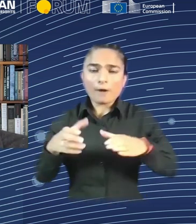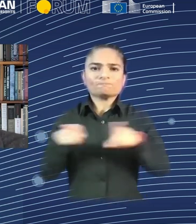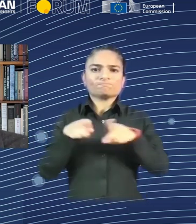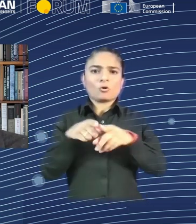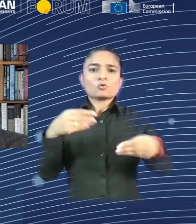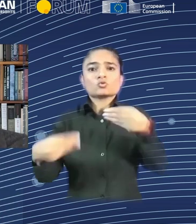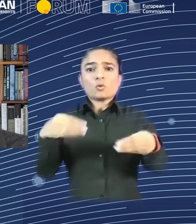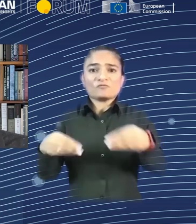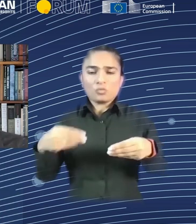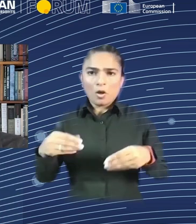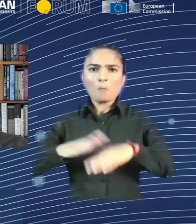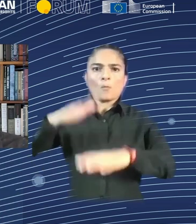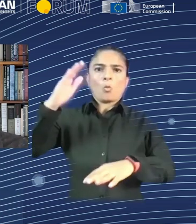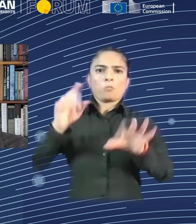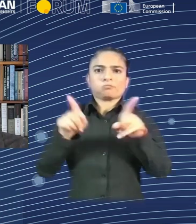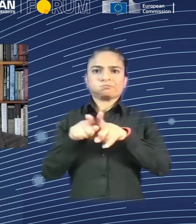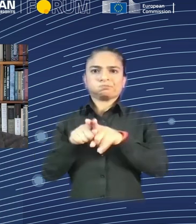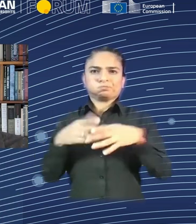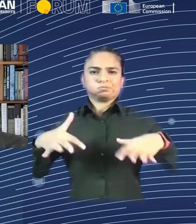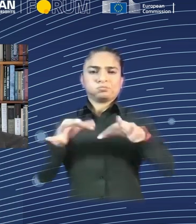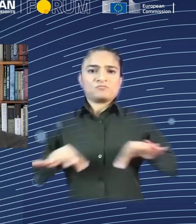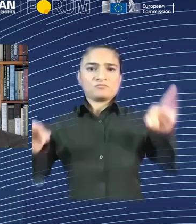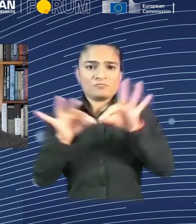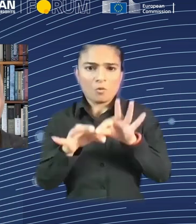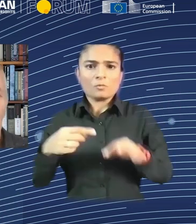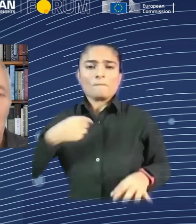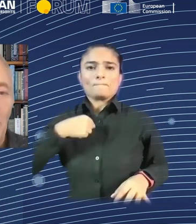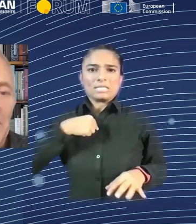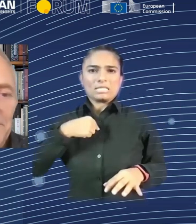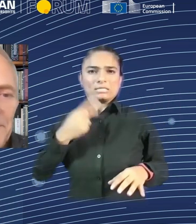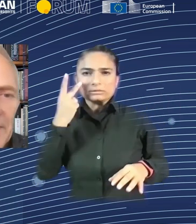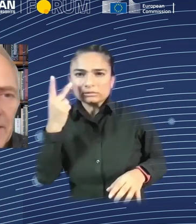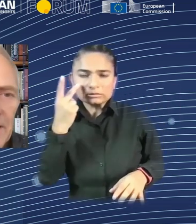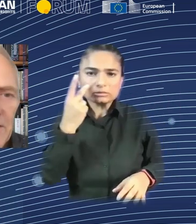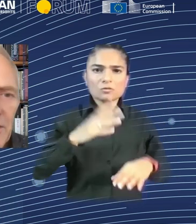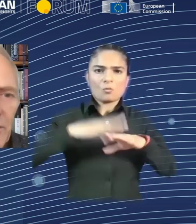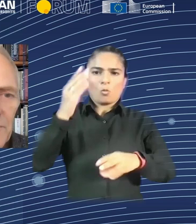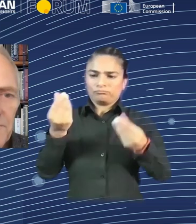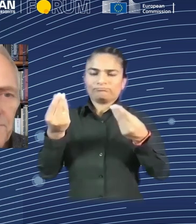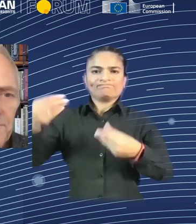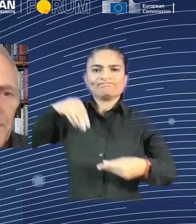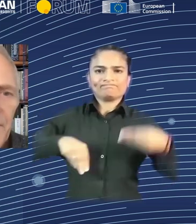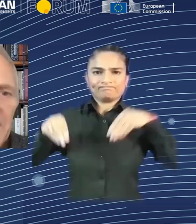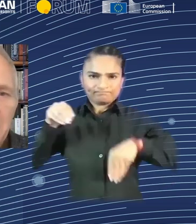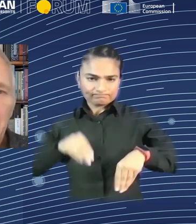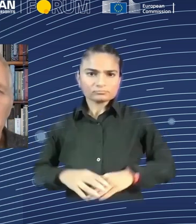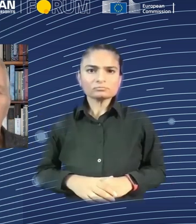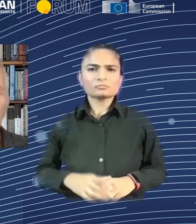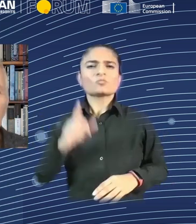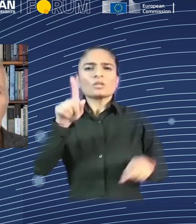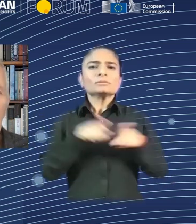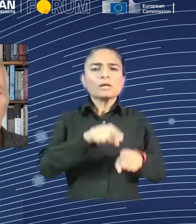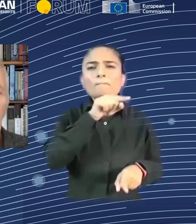commodity, something else is going to be valuable. And we got today's internet. And so this is,